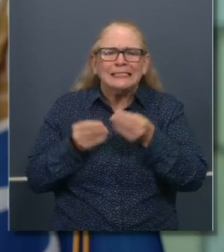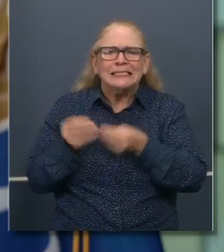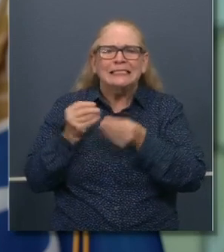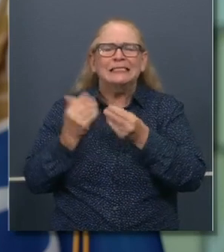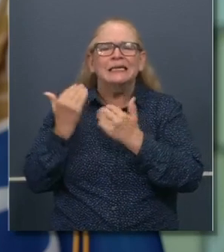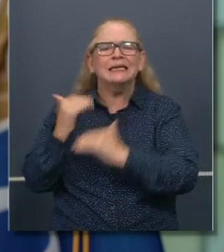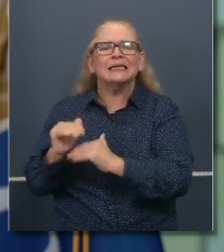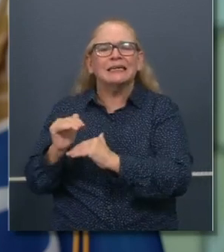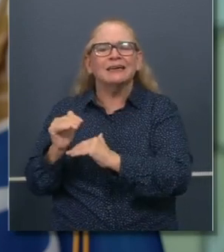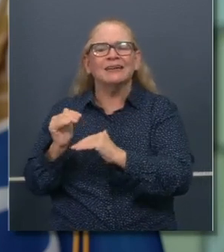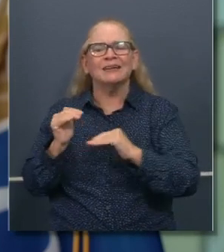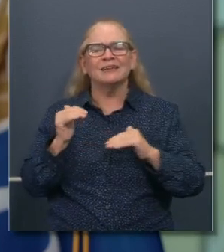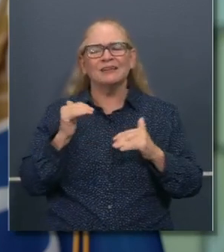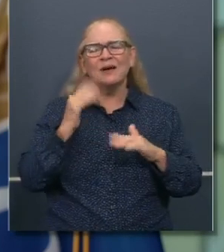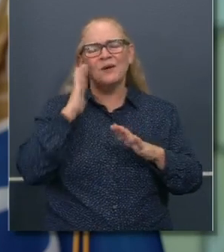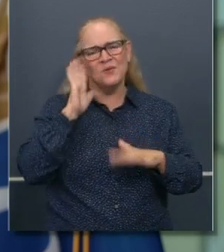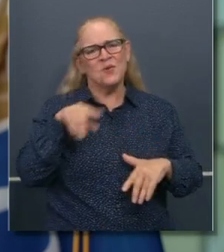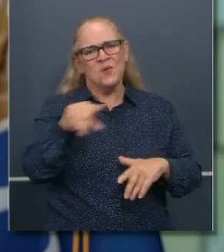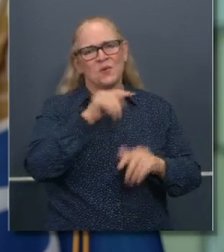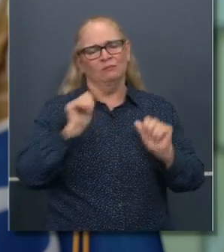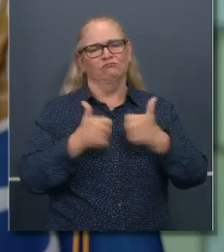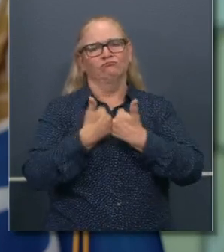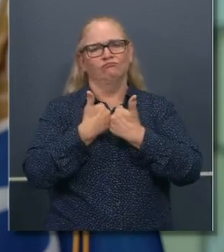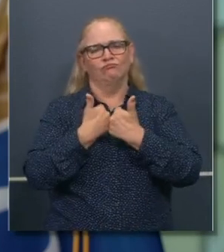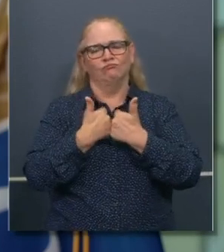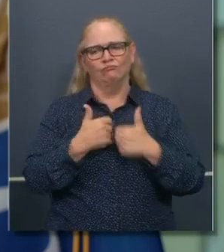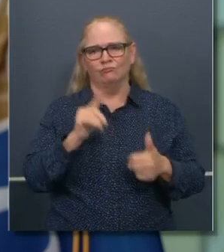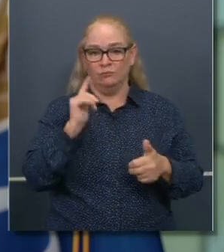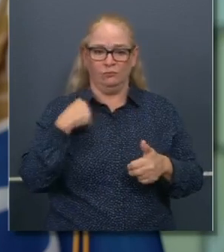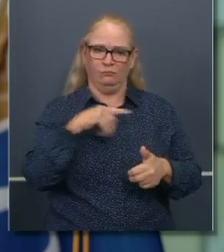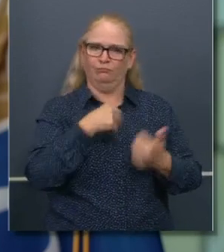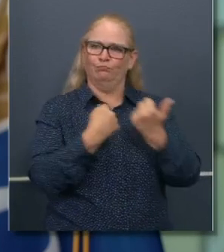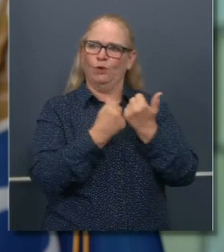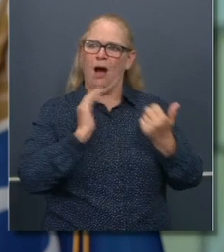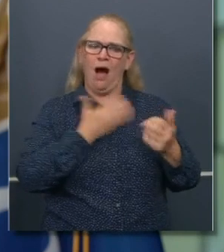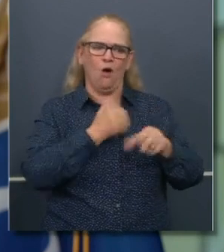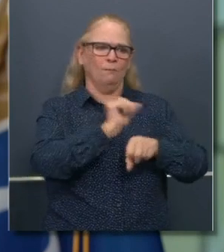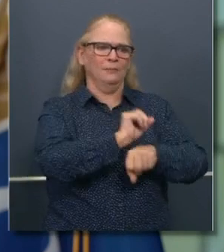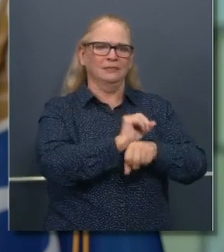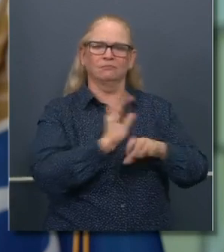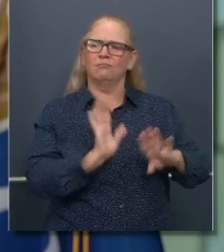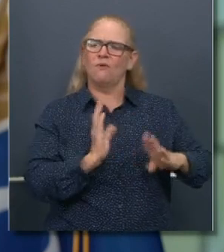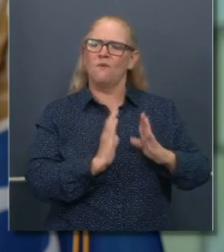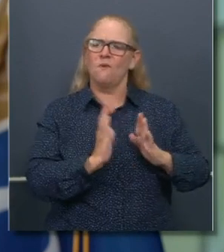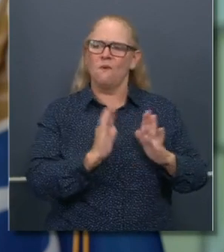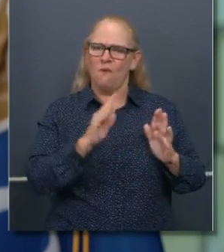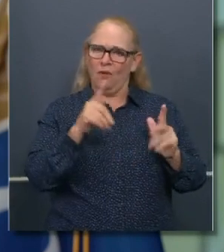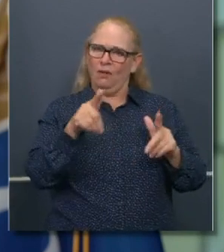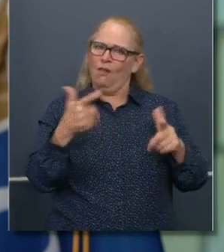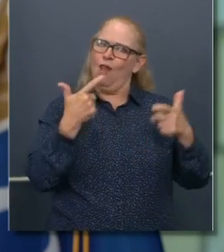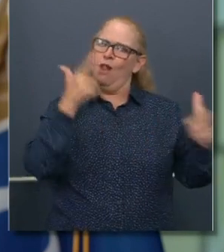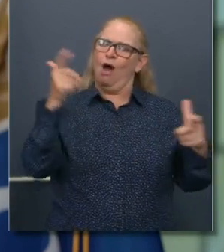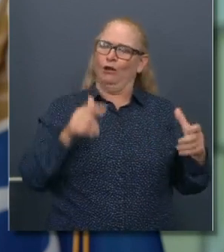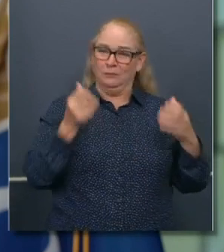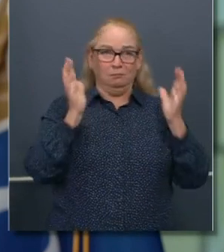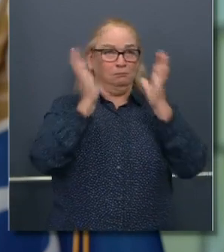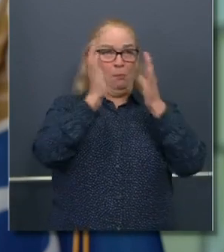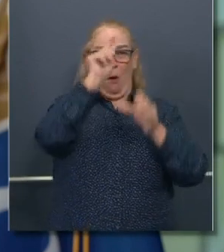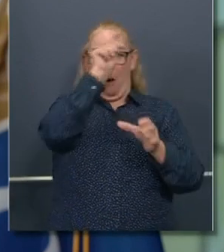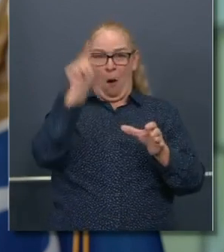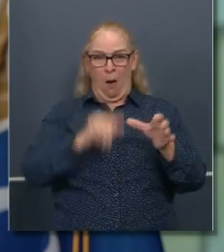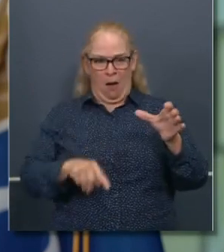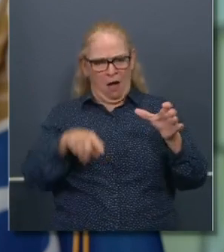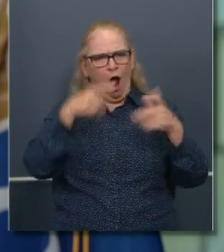are supported by the backbone of our economy, our small business ecosystem. And so I want to talk to you